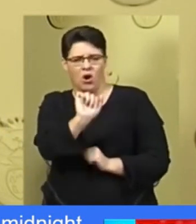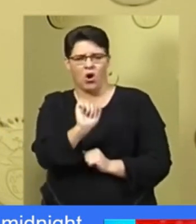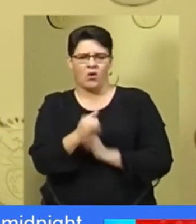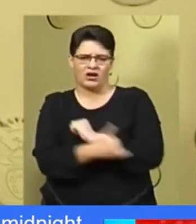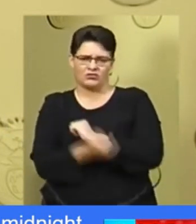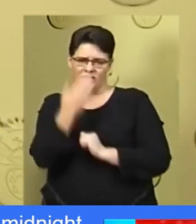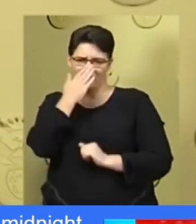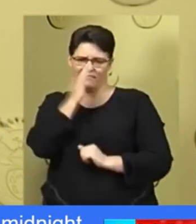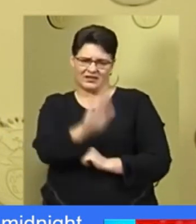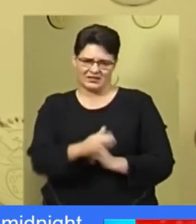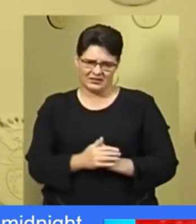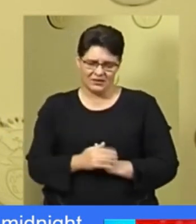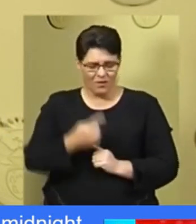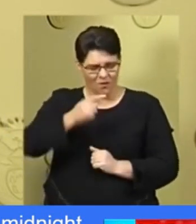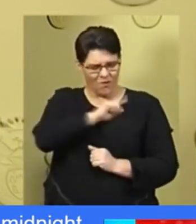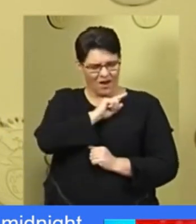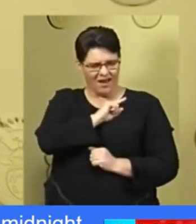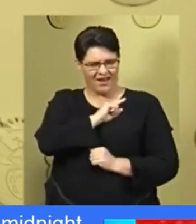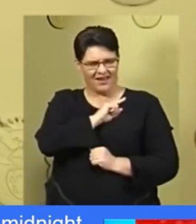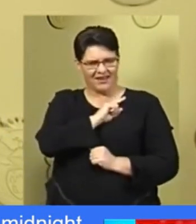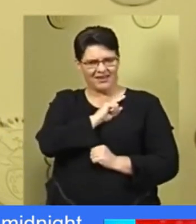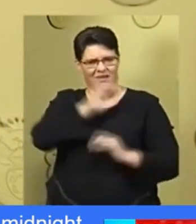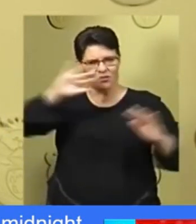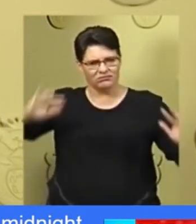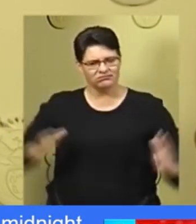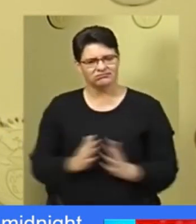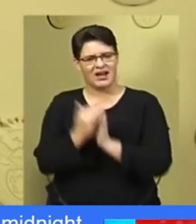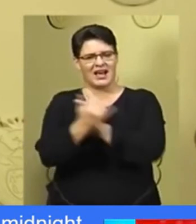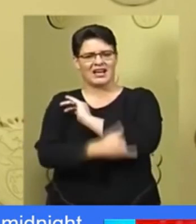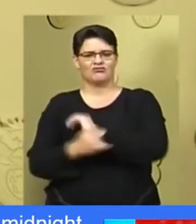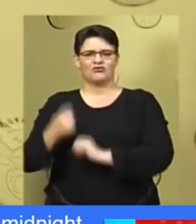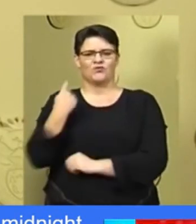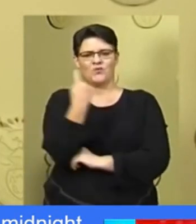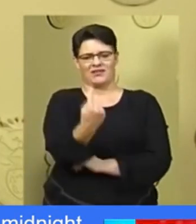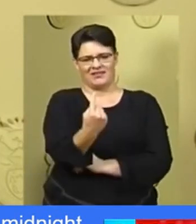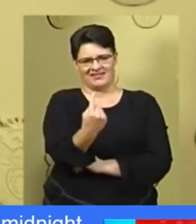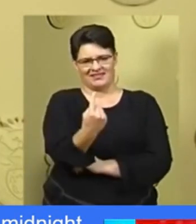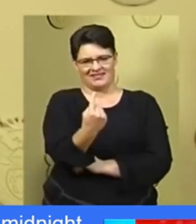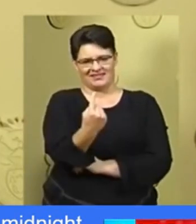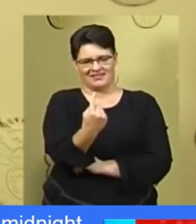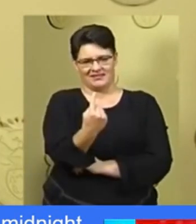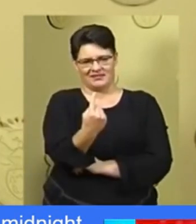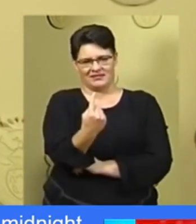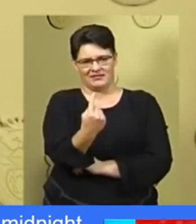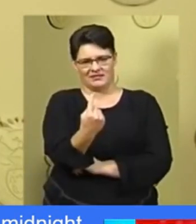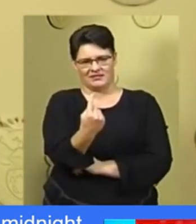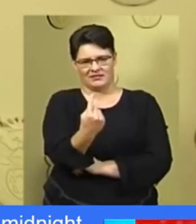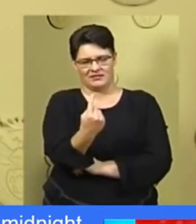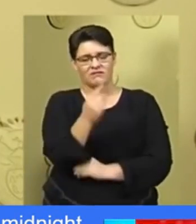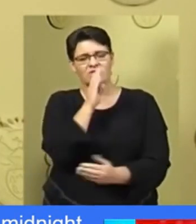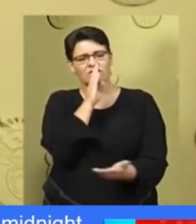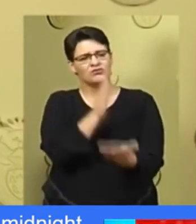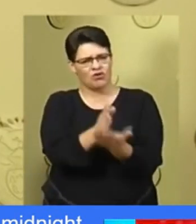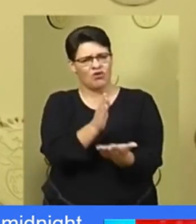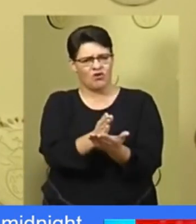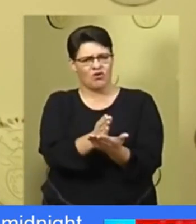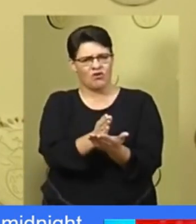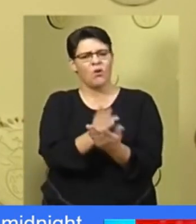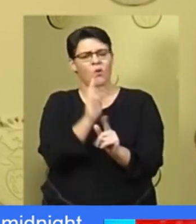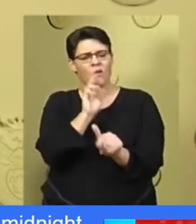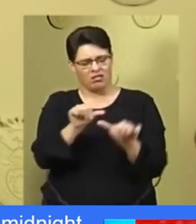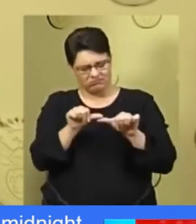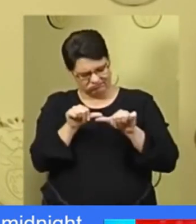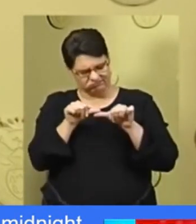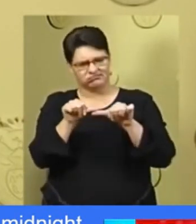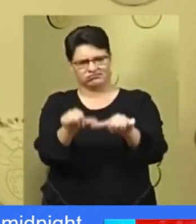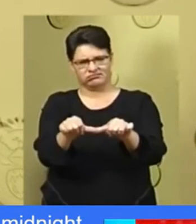For we are a nation of one, and we are surely going to prevail.